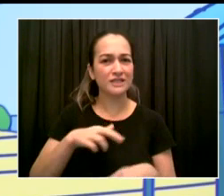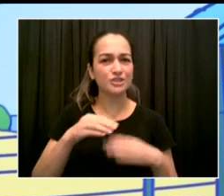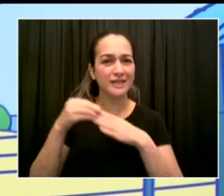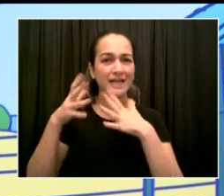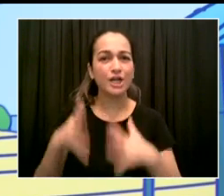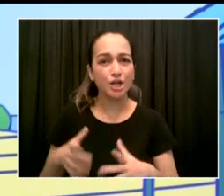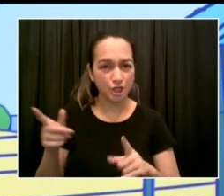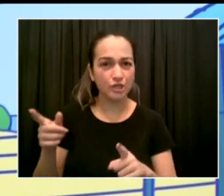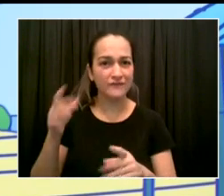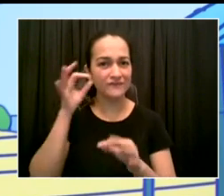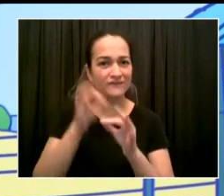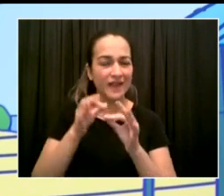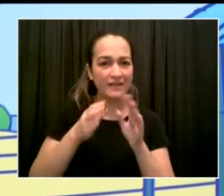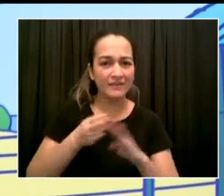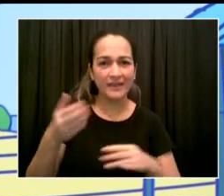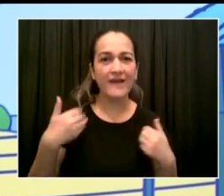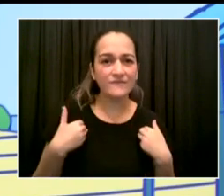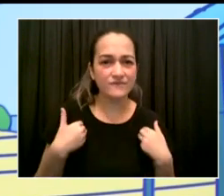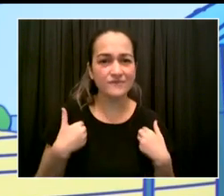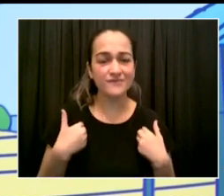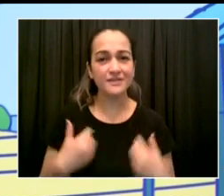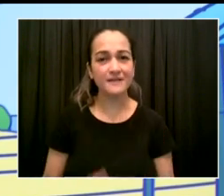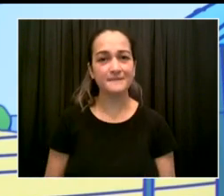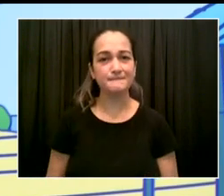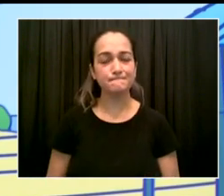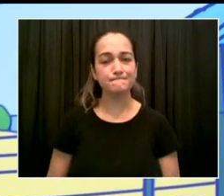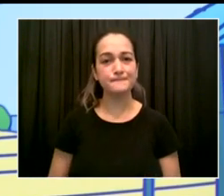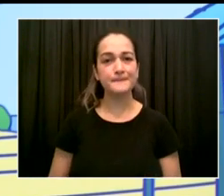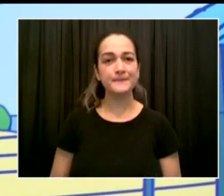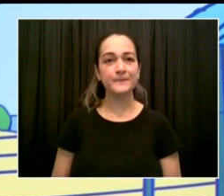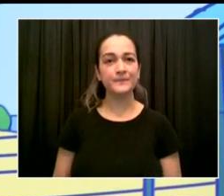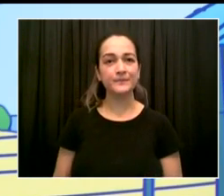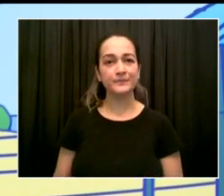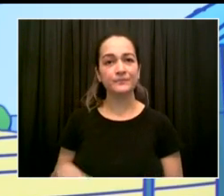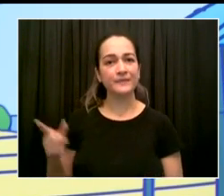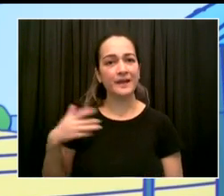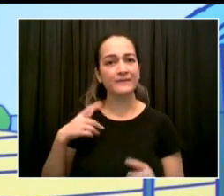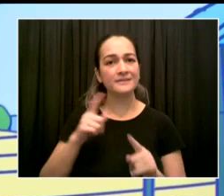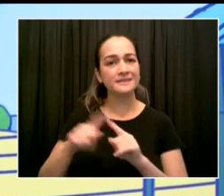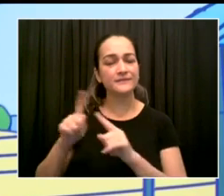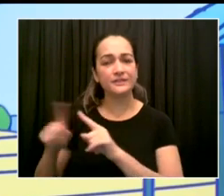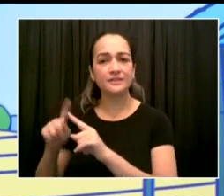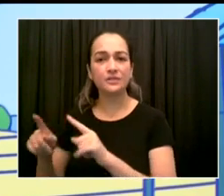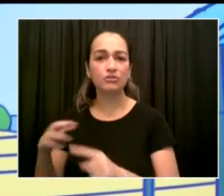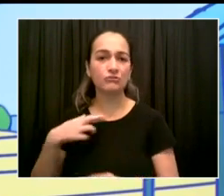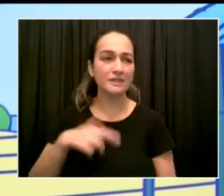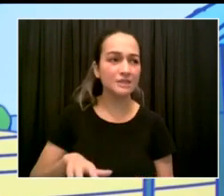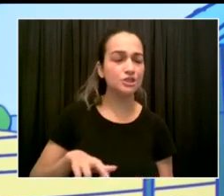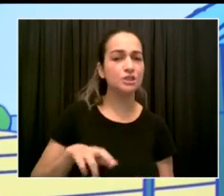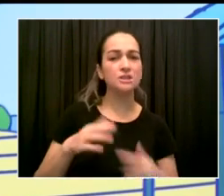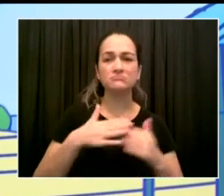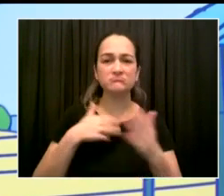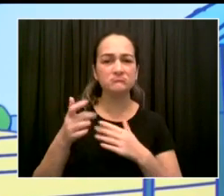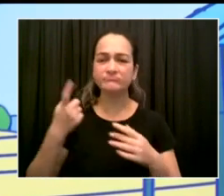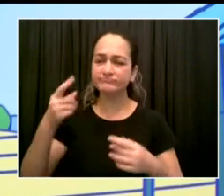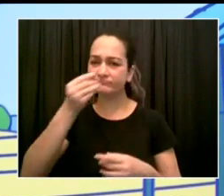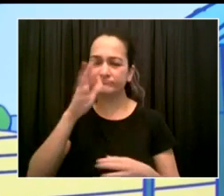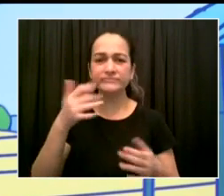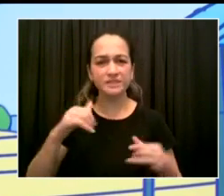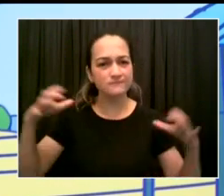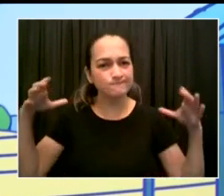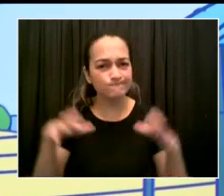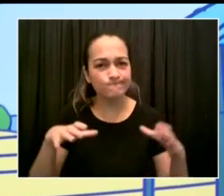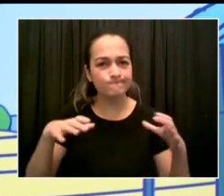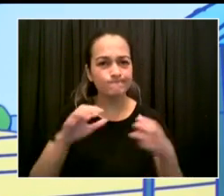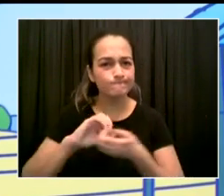all faiths. And he's helped to bring together people of all faiths in common cause. And he's leading the way in the fight against the coronavirus.